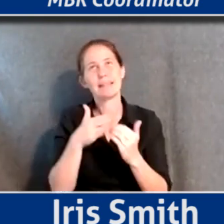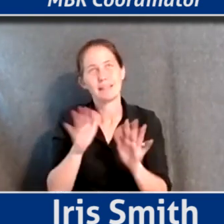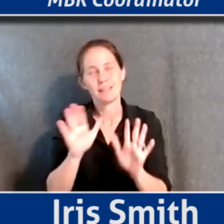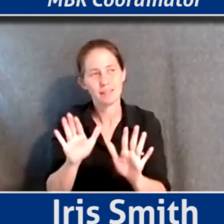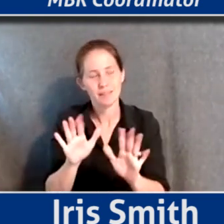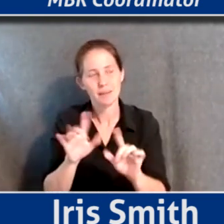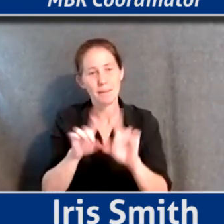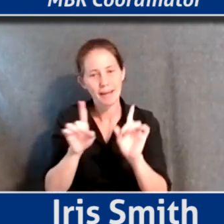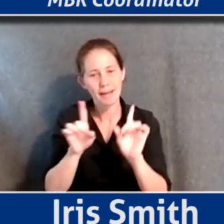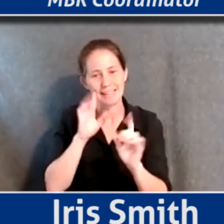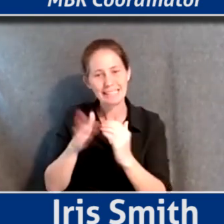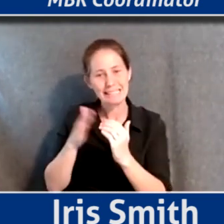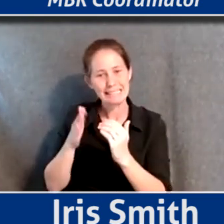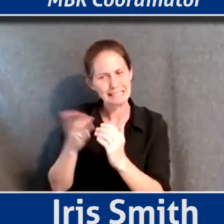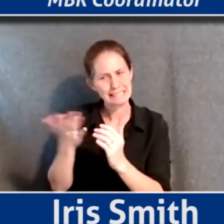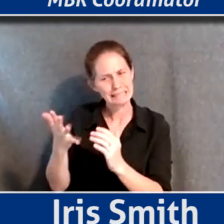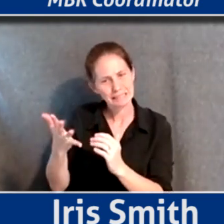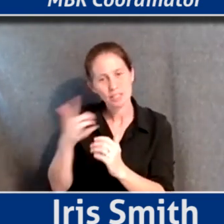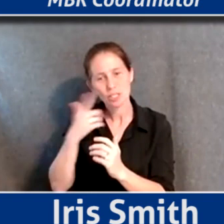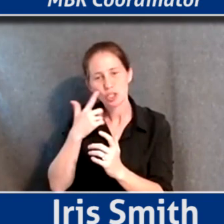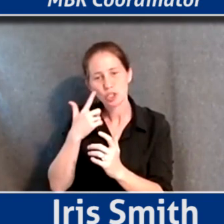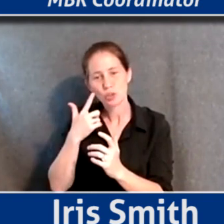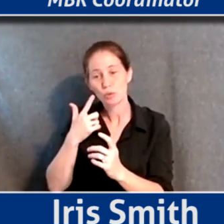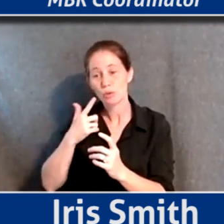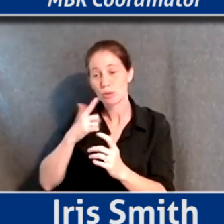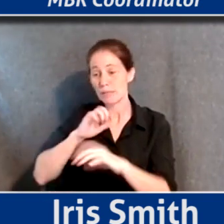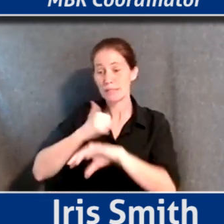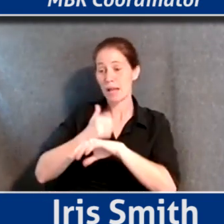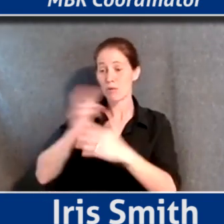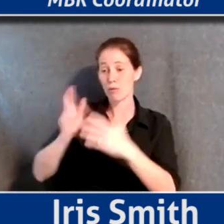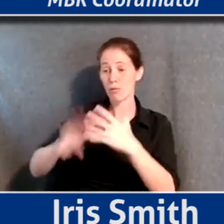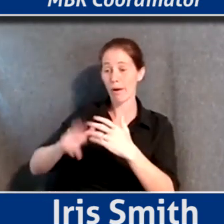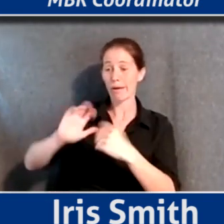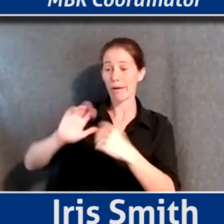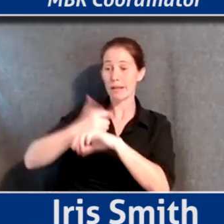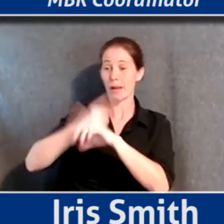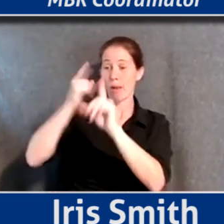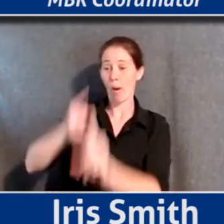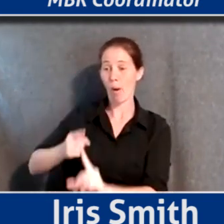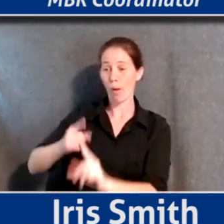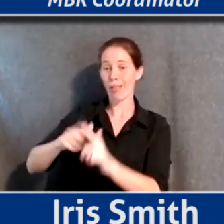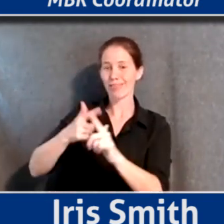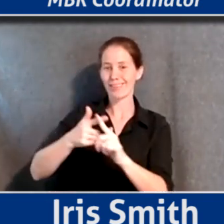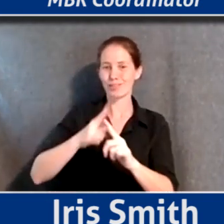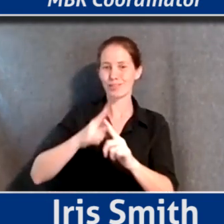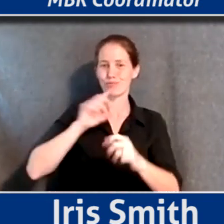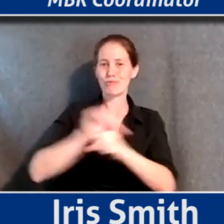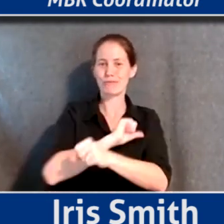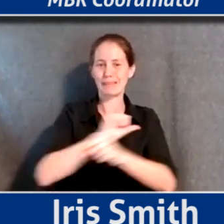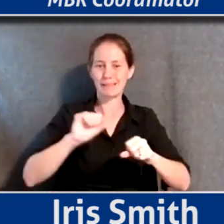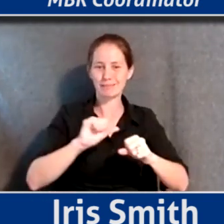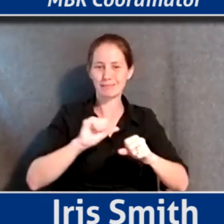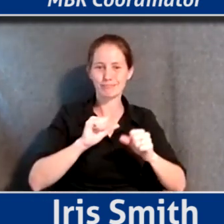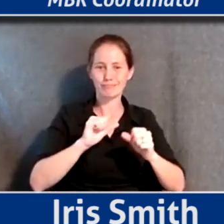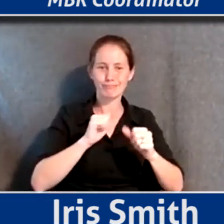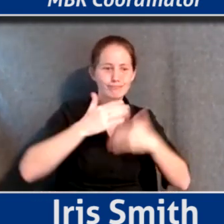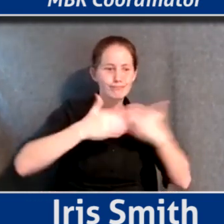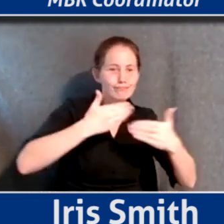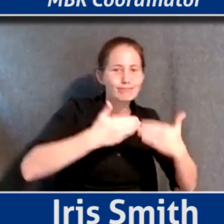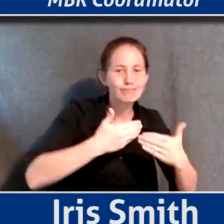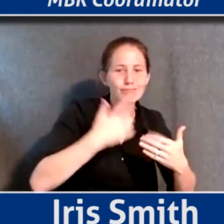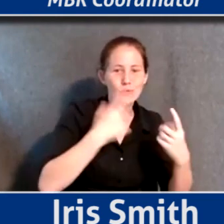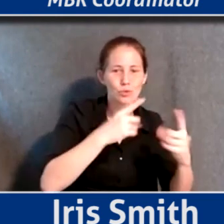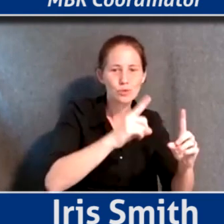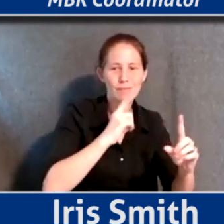but, you know, it's easier to make a report and set a bunch of goals than it is to actually implement those goals. And I think,